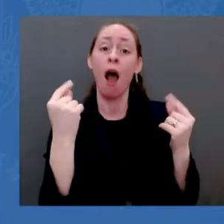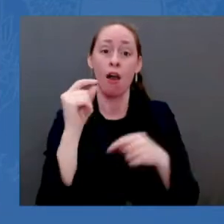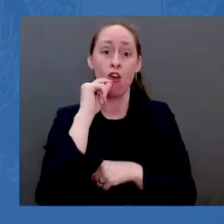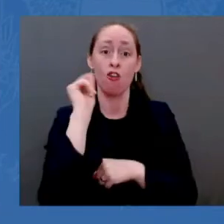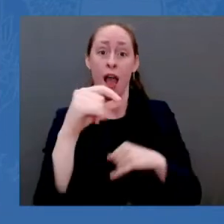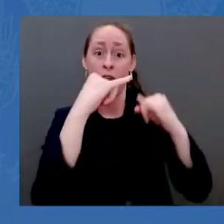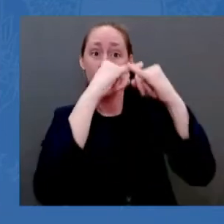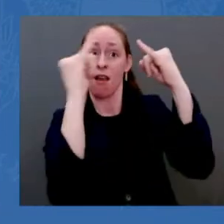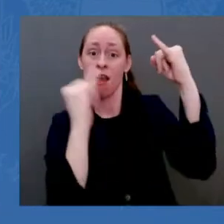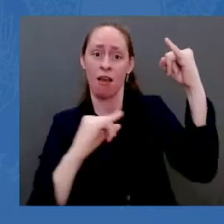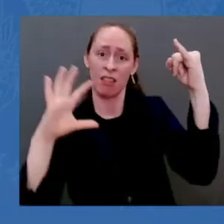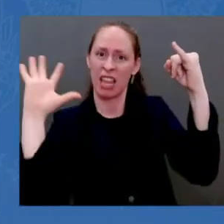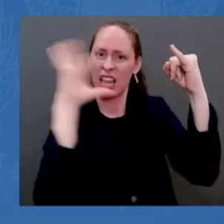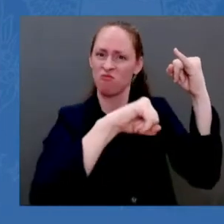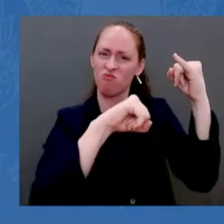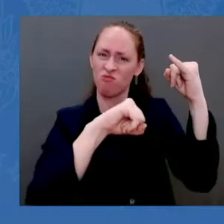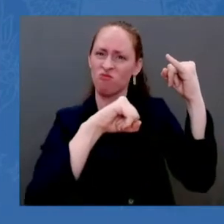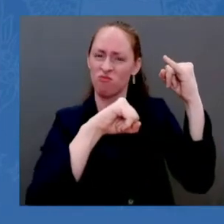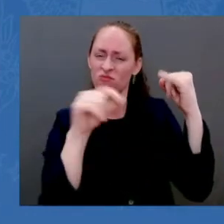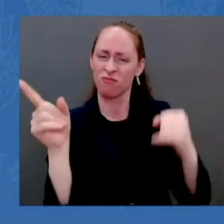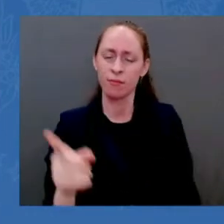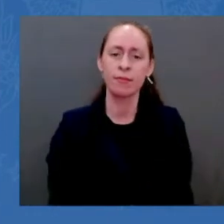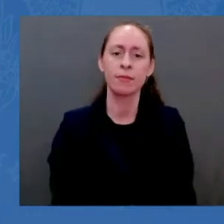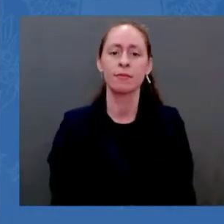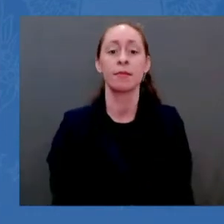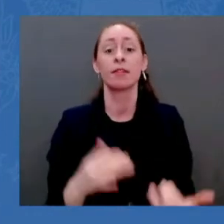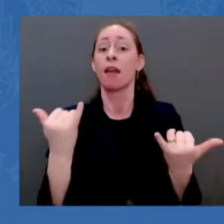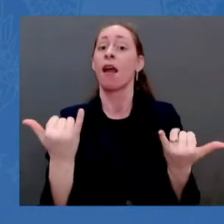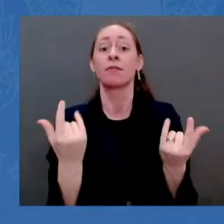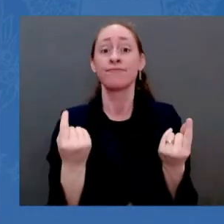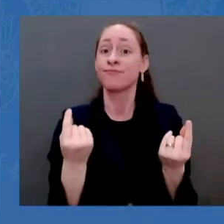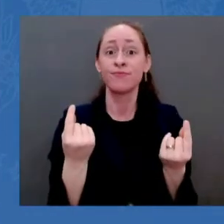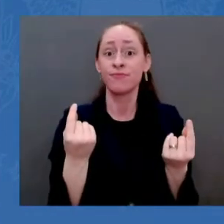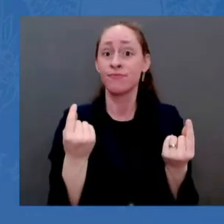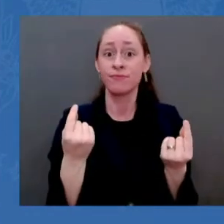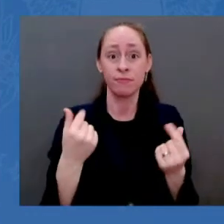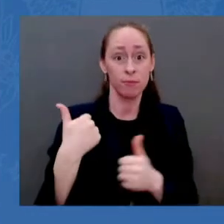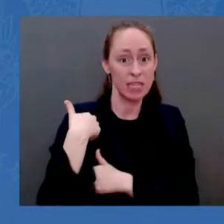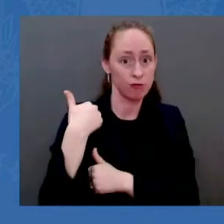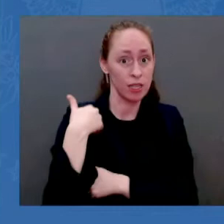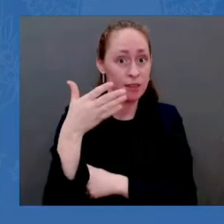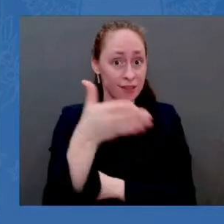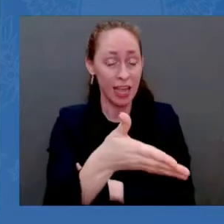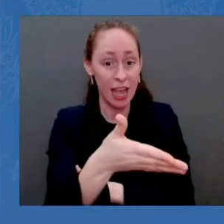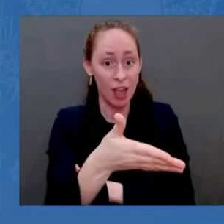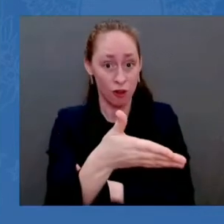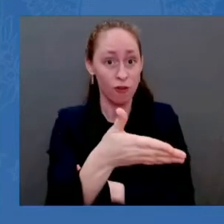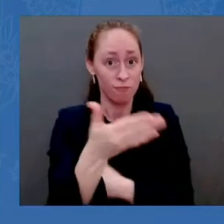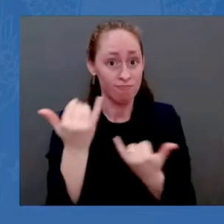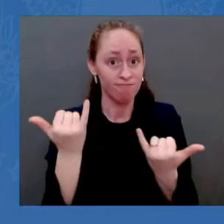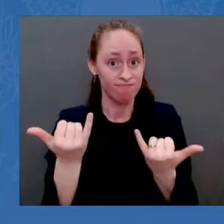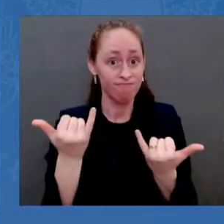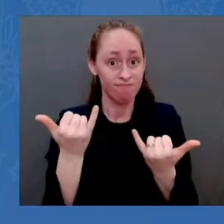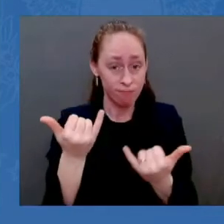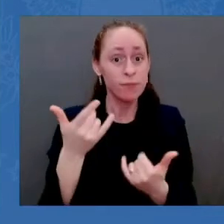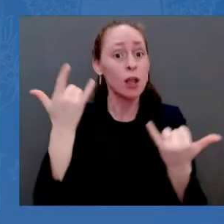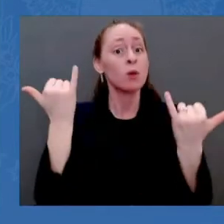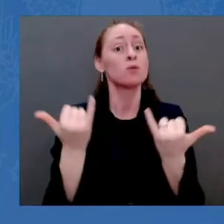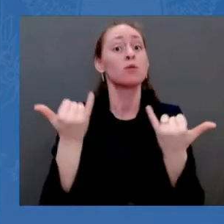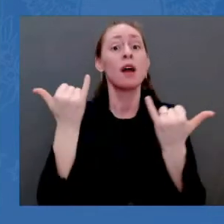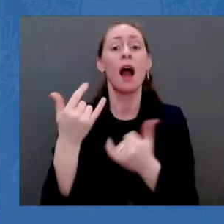asserted that these regions are actually extend deeper than the two areas he recognized,